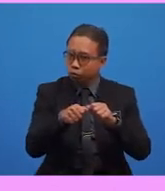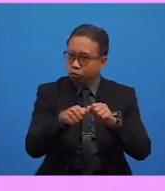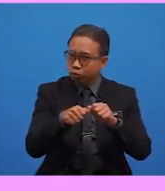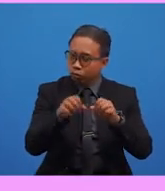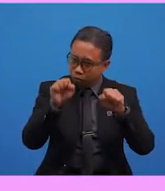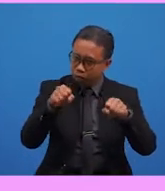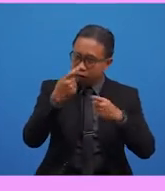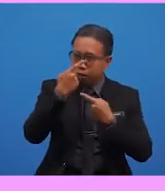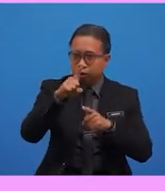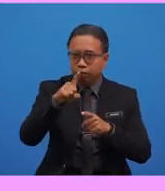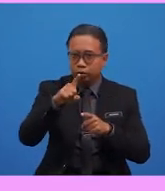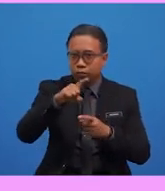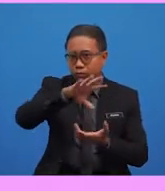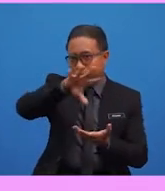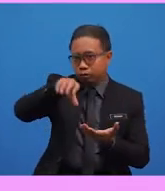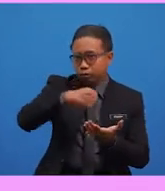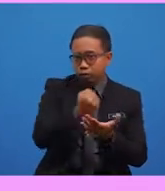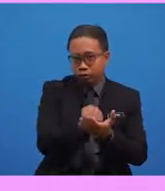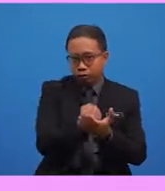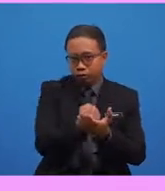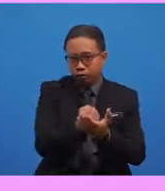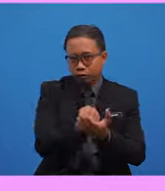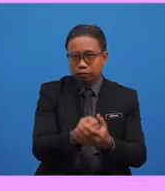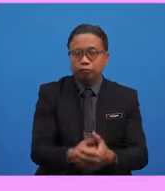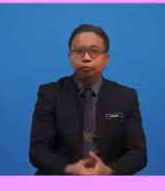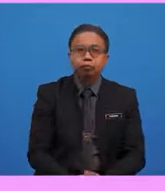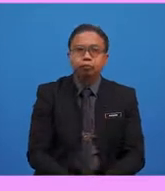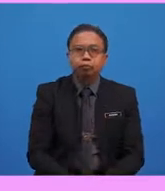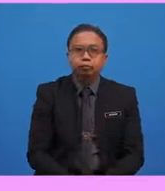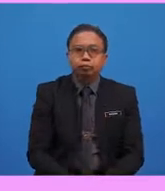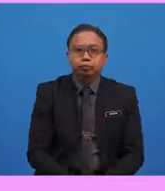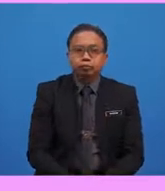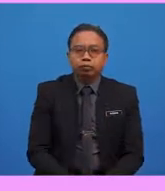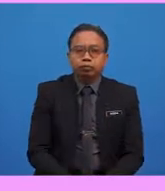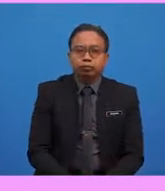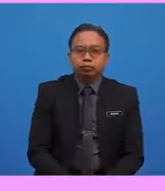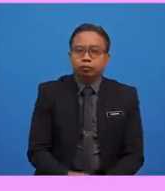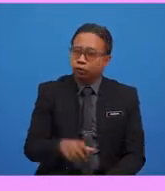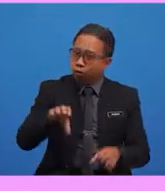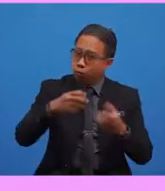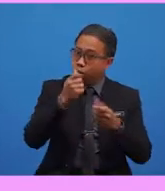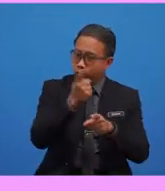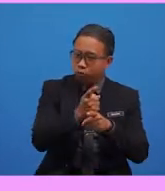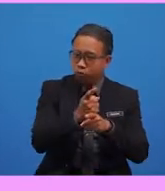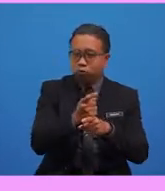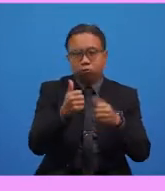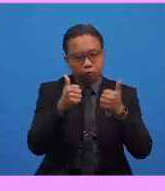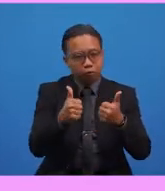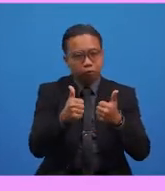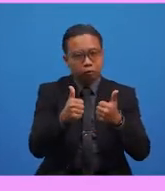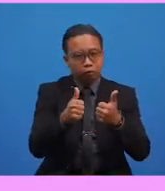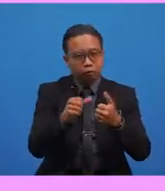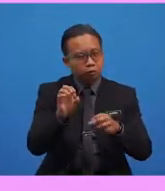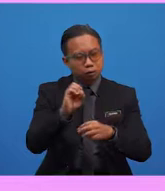So, how was it? Did you manage to beat the time and answer the questions correctly? If you did,